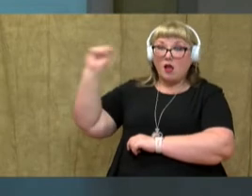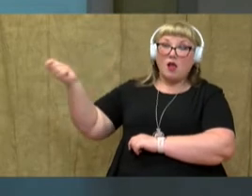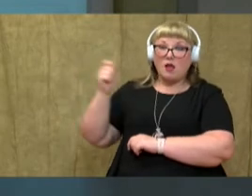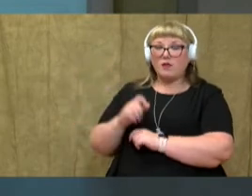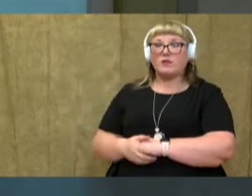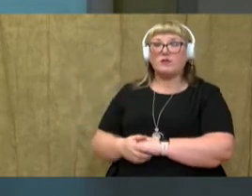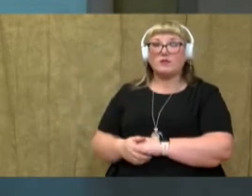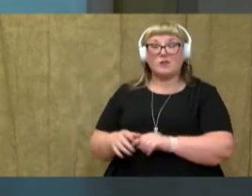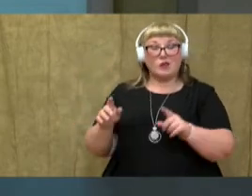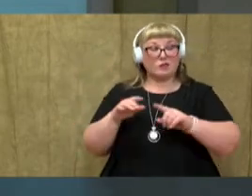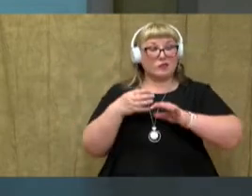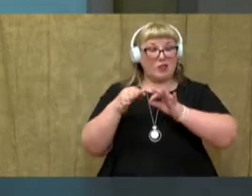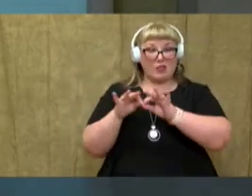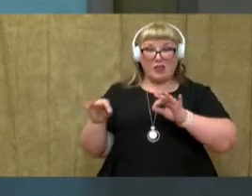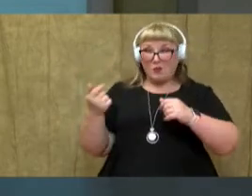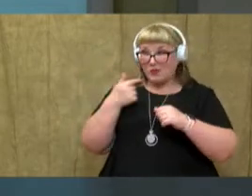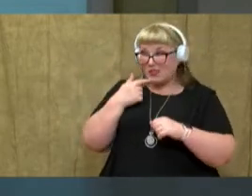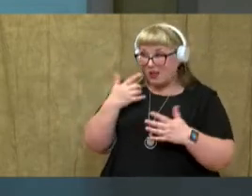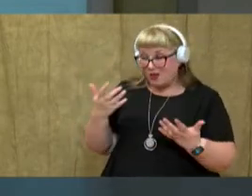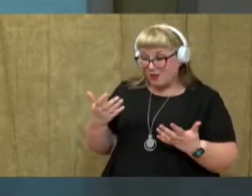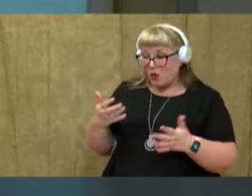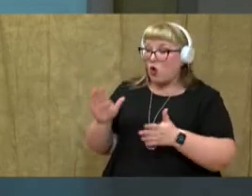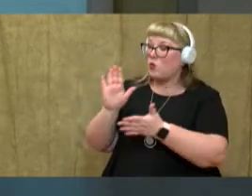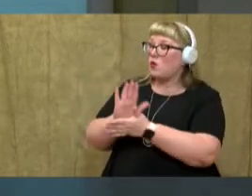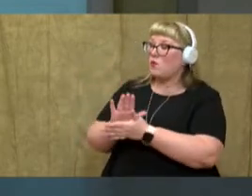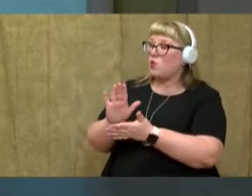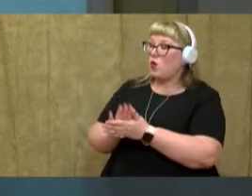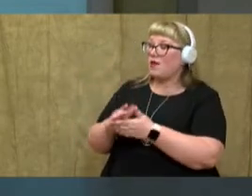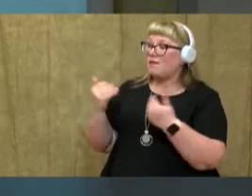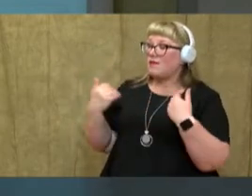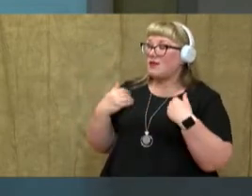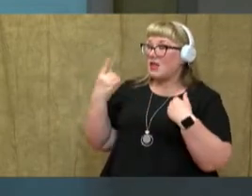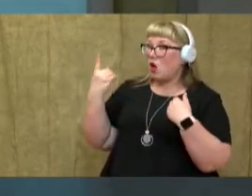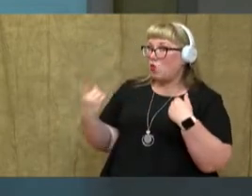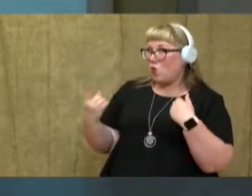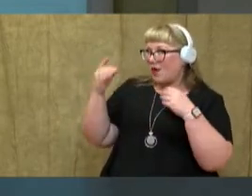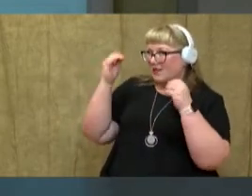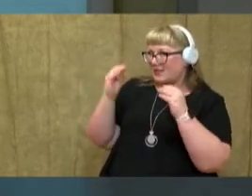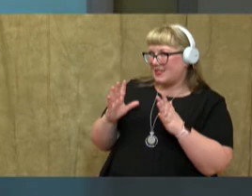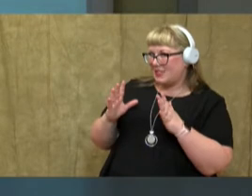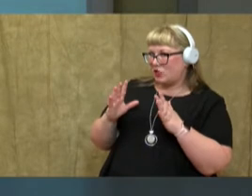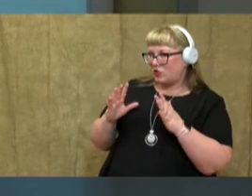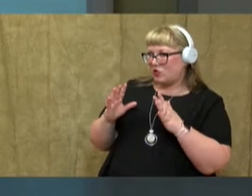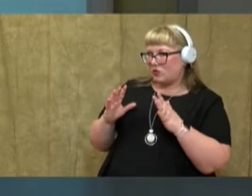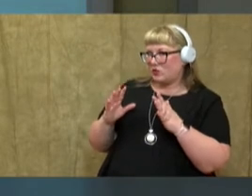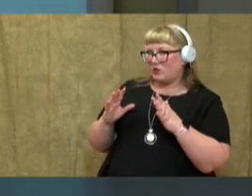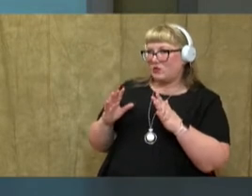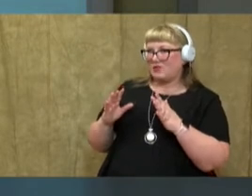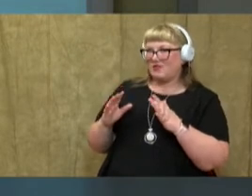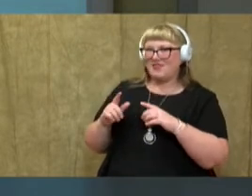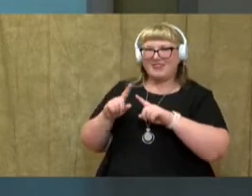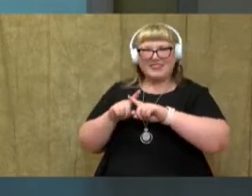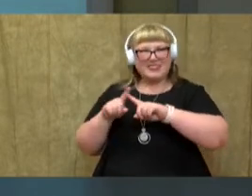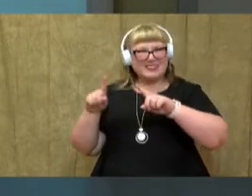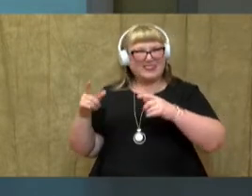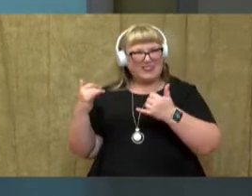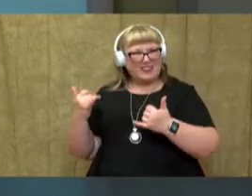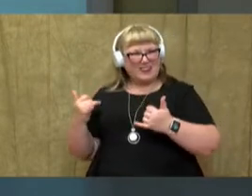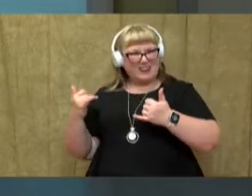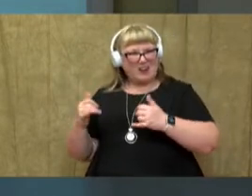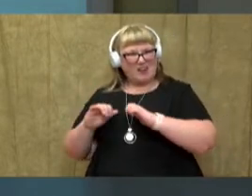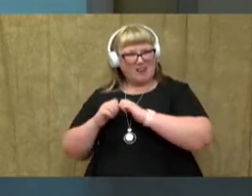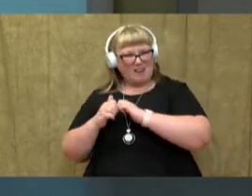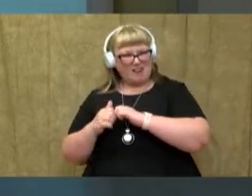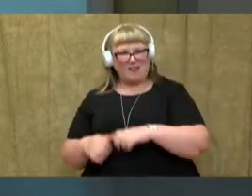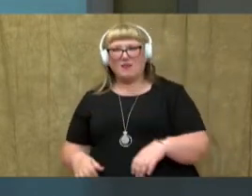Here's our text feature caption. The school had one teacher. Hmm. How is that different from school today?